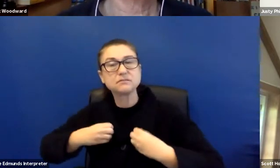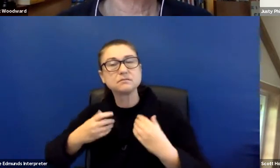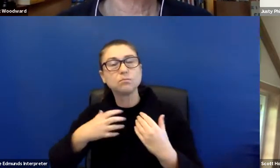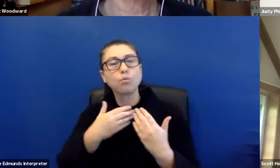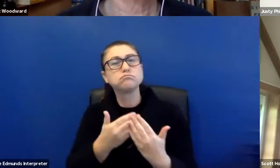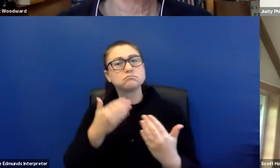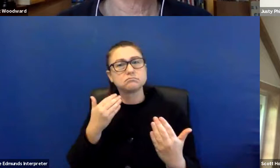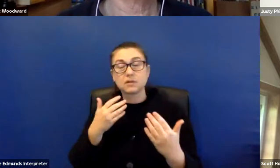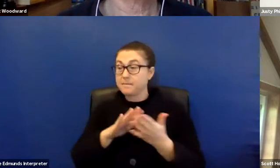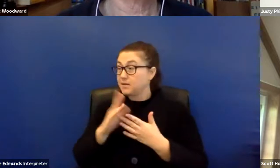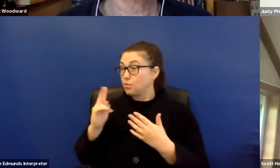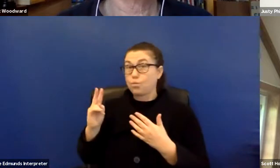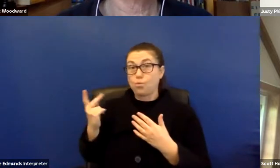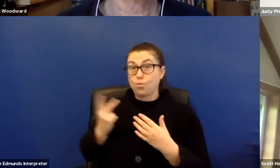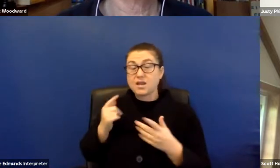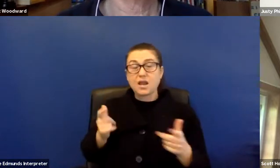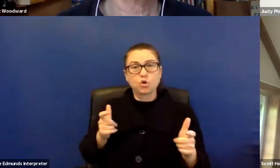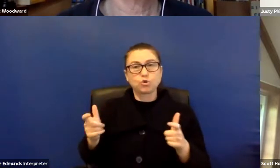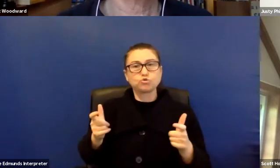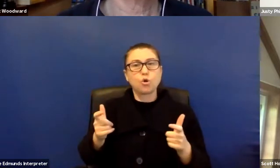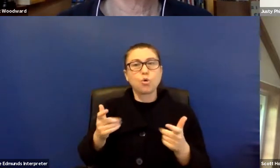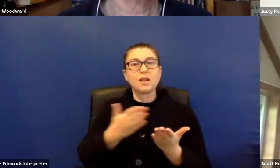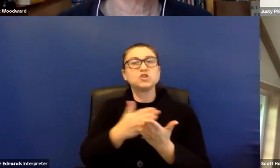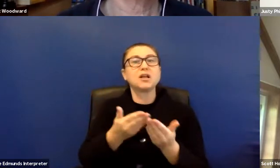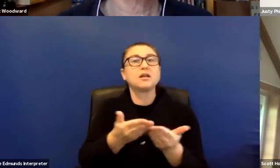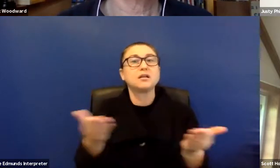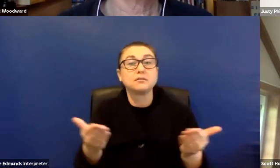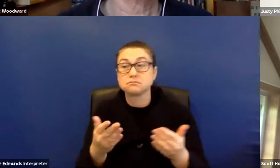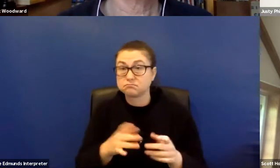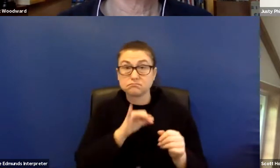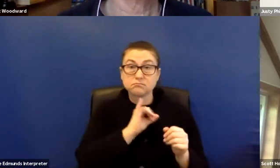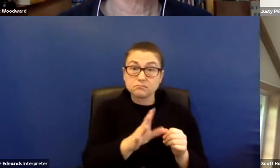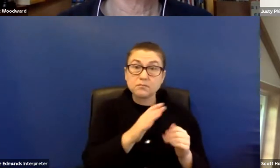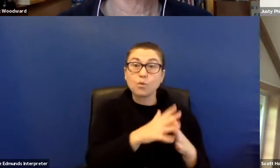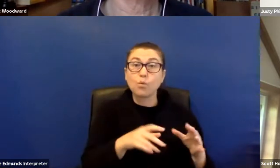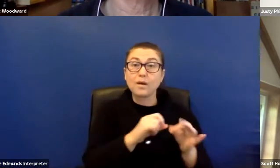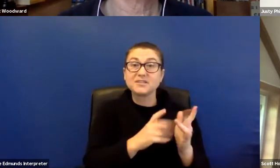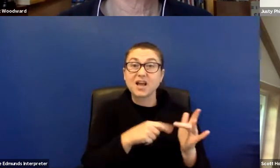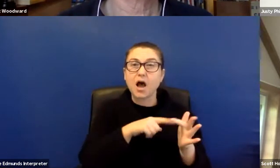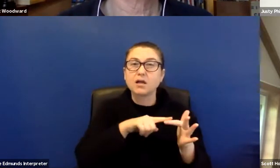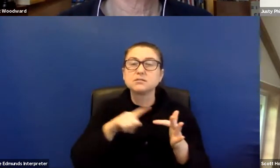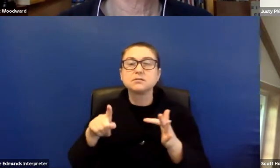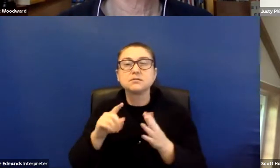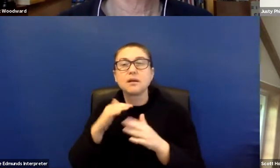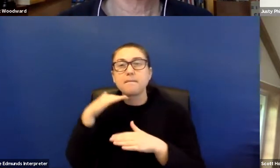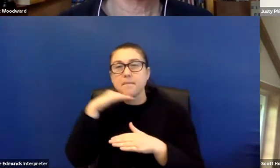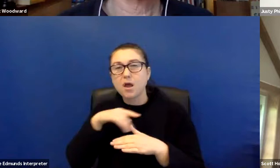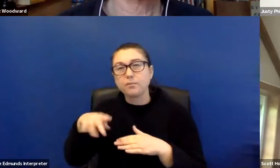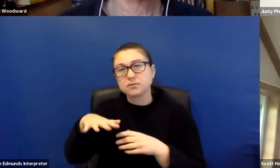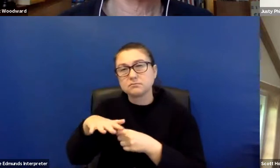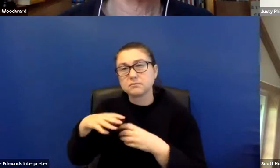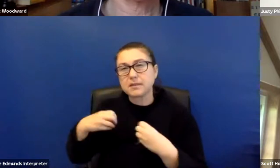manage that distribution ourselves. So we've got a great website. We work with a web developer called Public Office in Melbourne. And